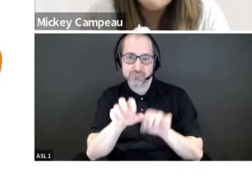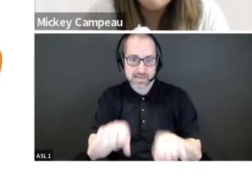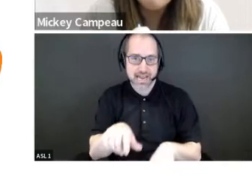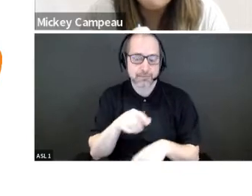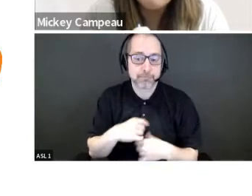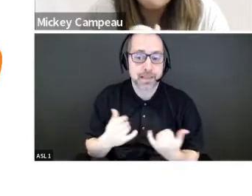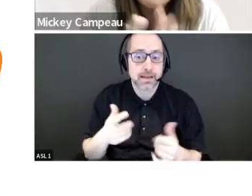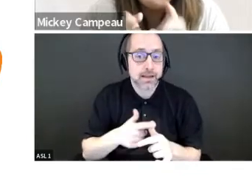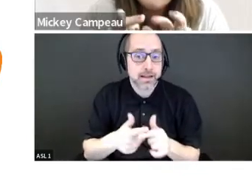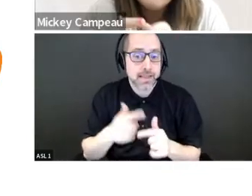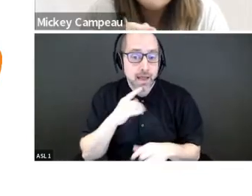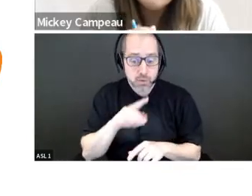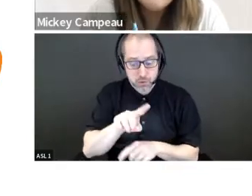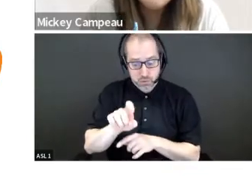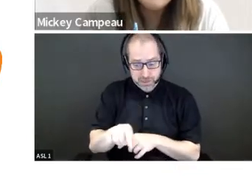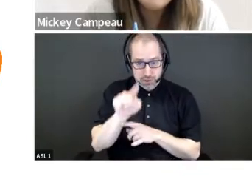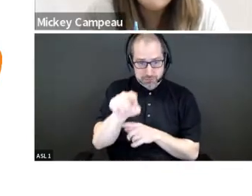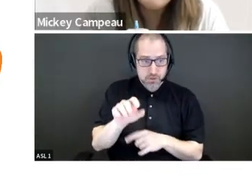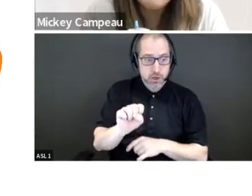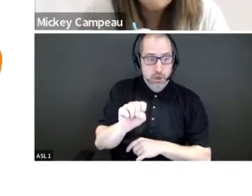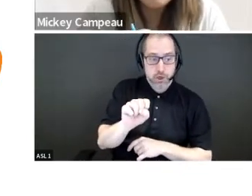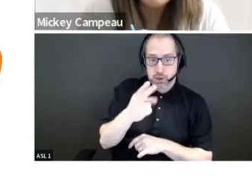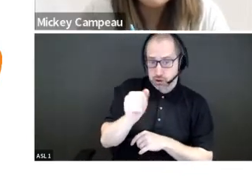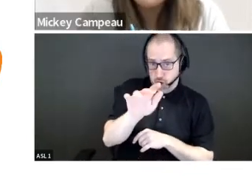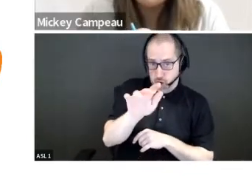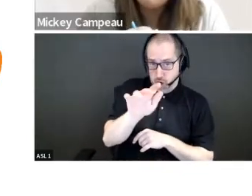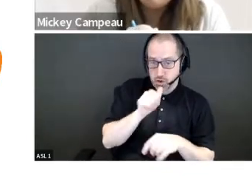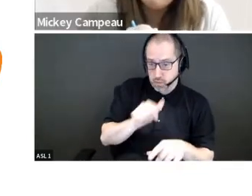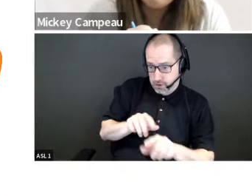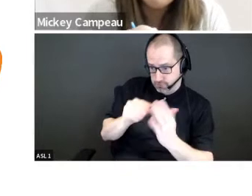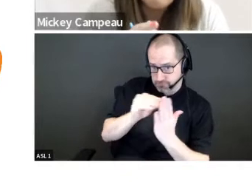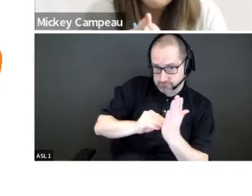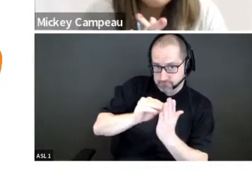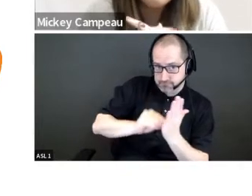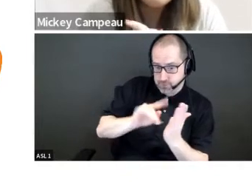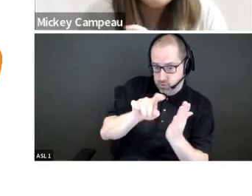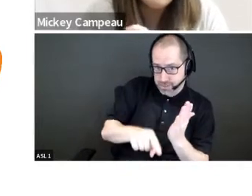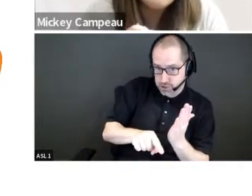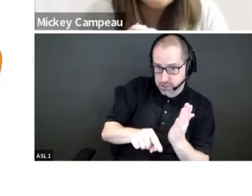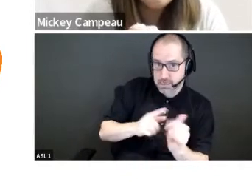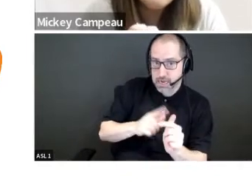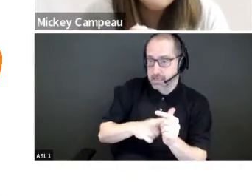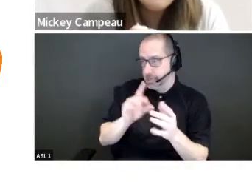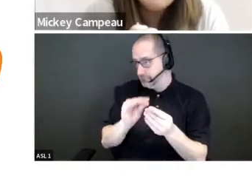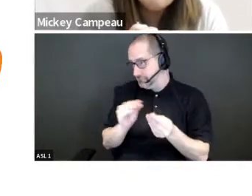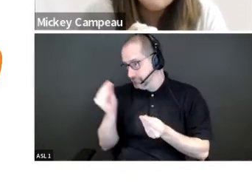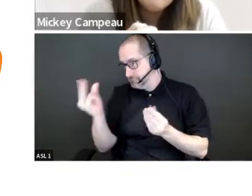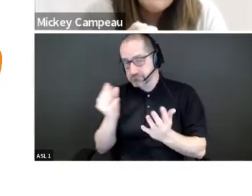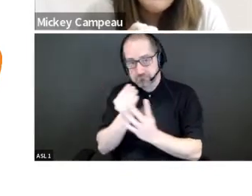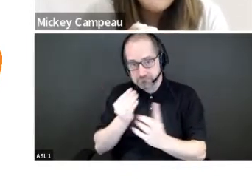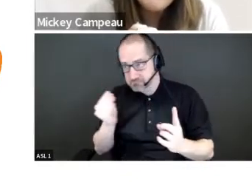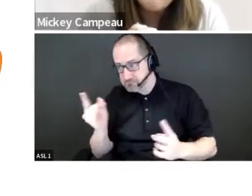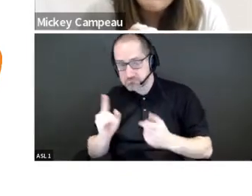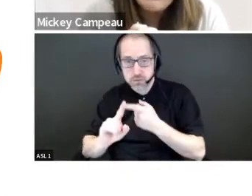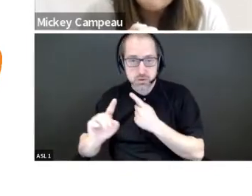that. As you record your questions, Shauna on the call will take note of what those questions are. And as soon as she can, she will